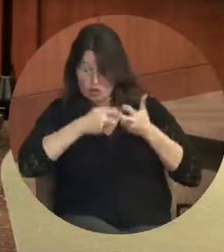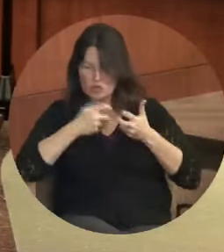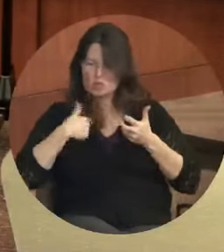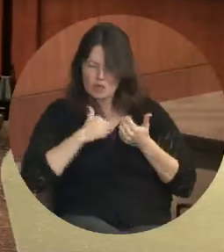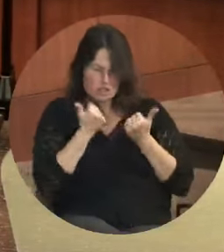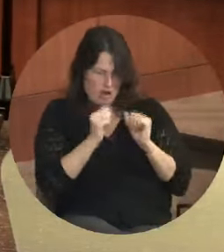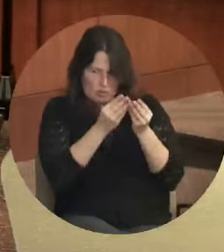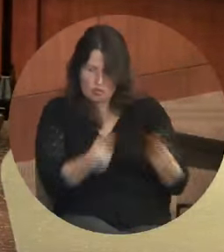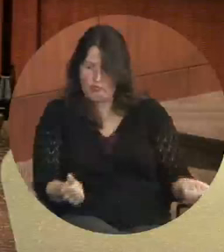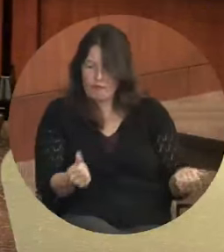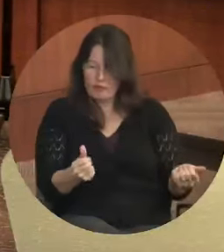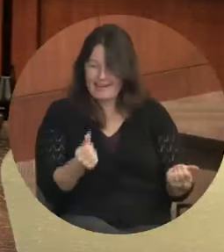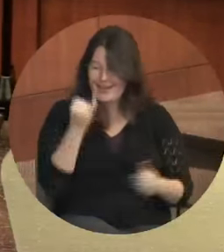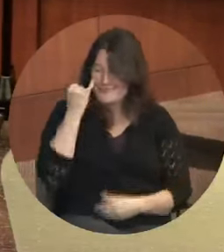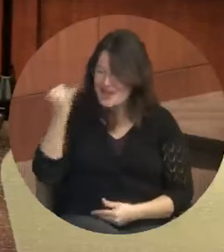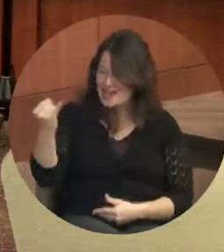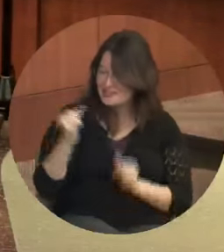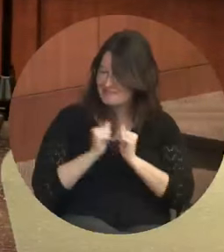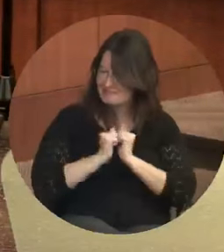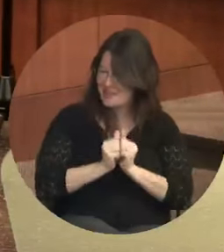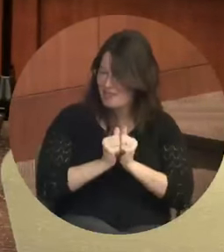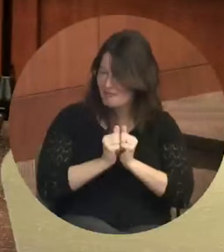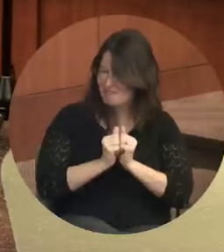together, focused.